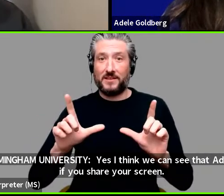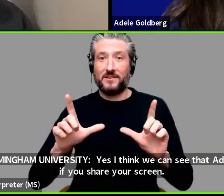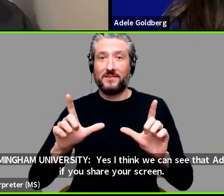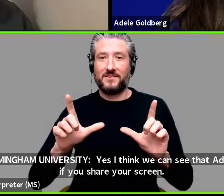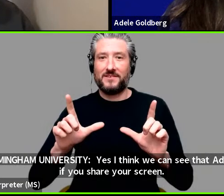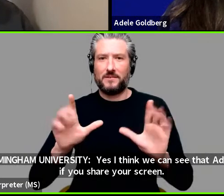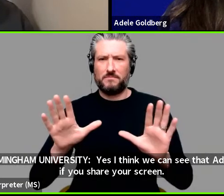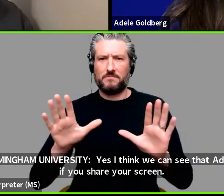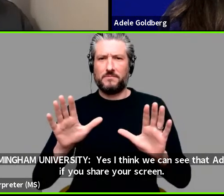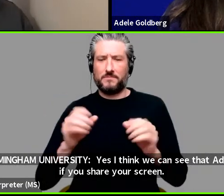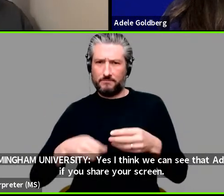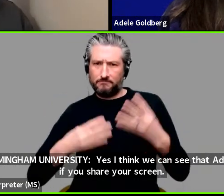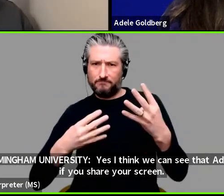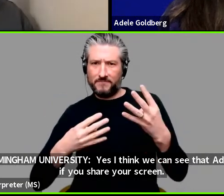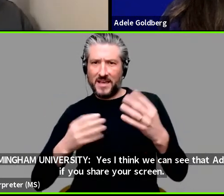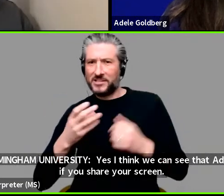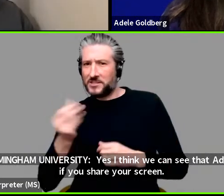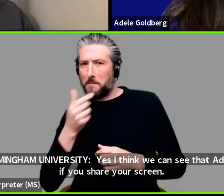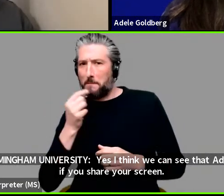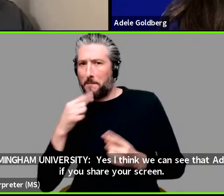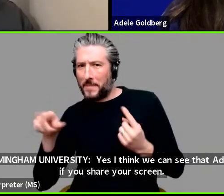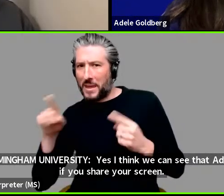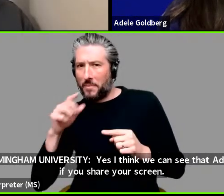people can see Adele and the interpreter. So.